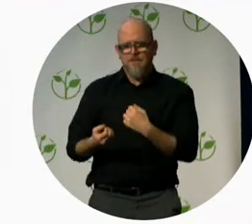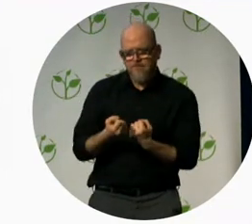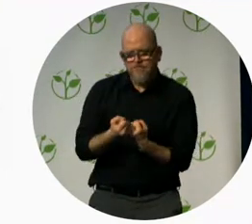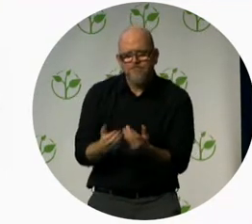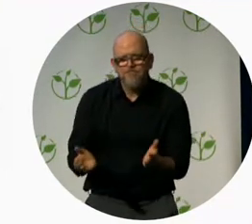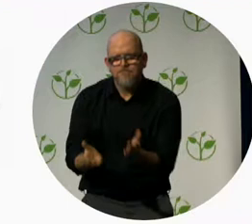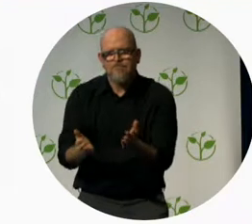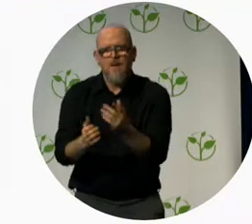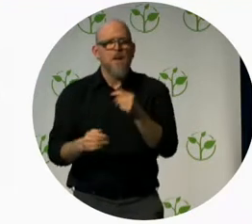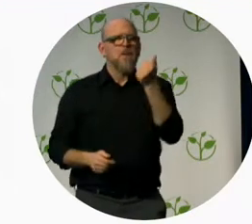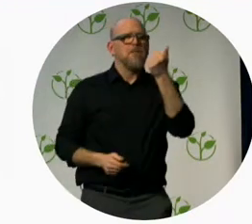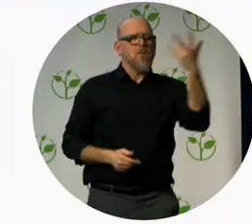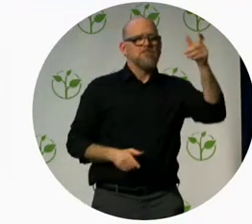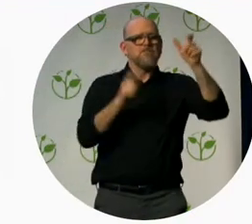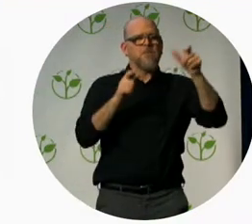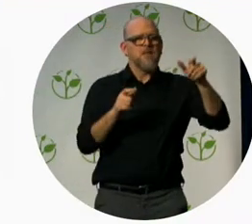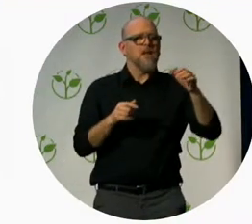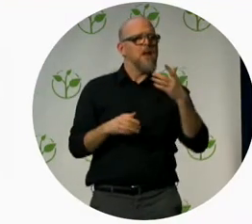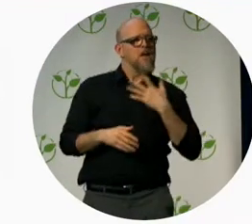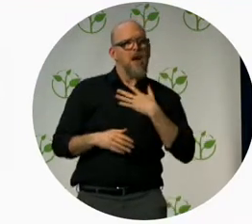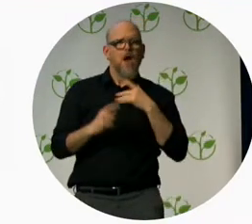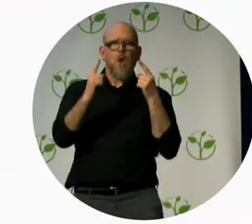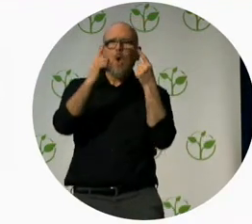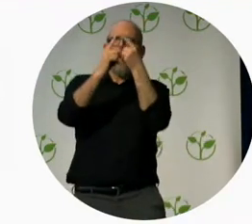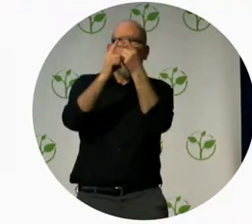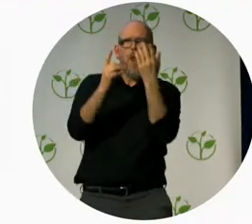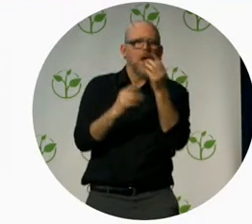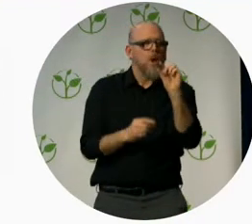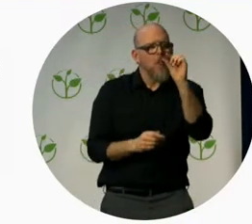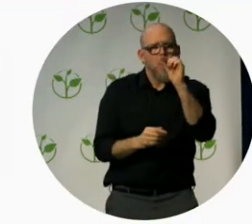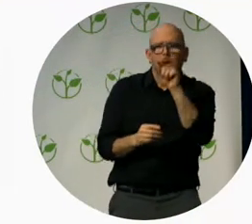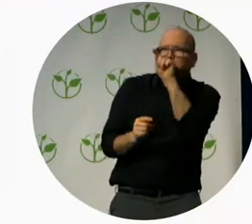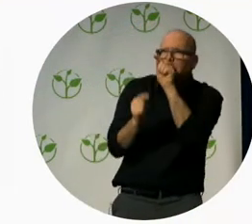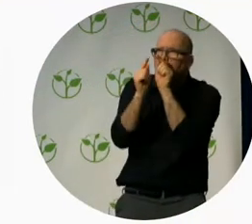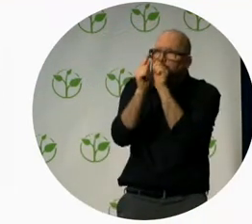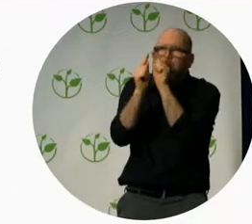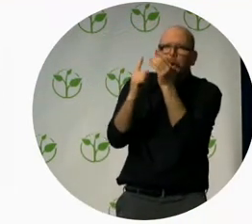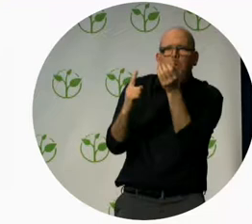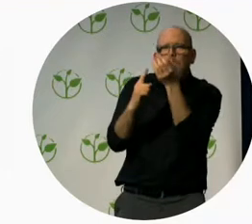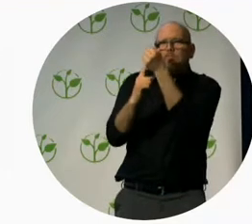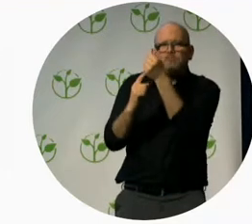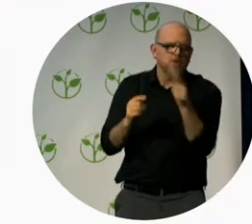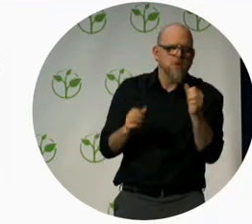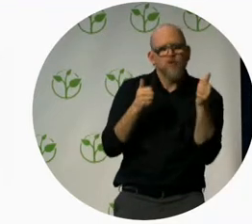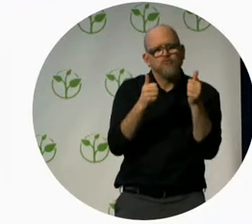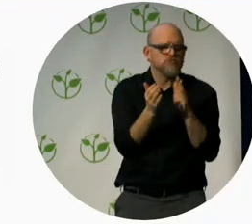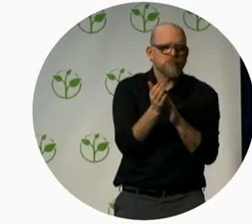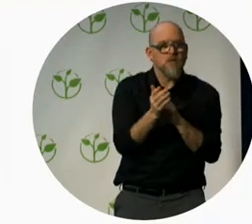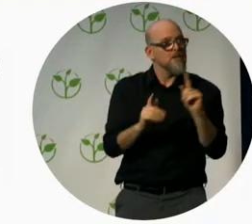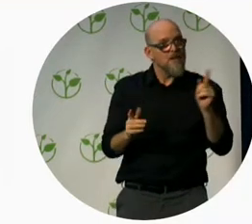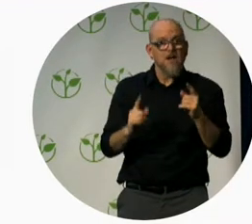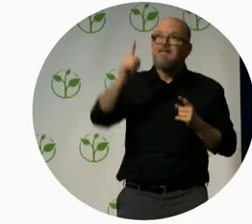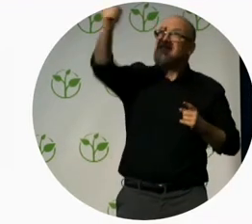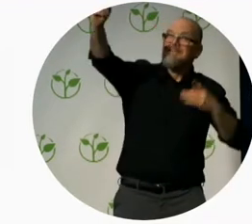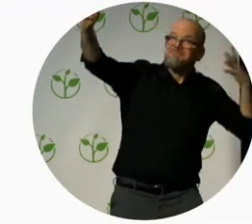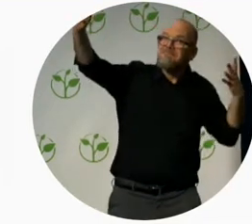set incremental goals building on what's already been accomplished that approach can seem very prudent in